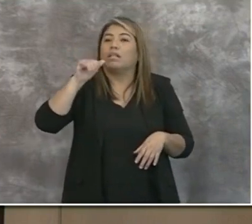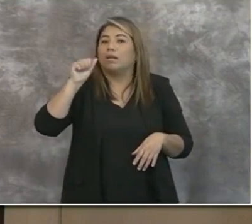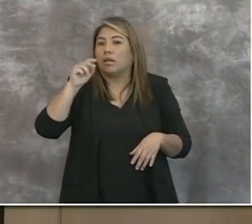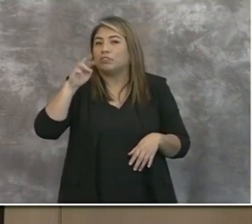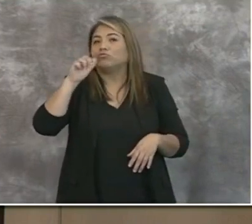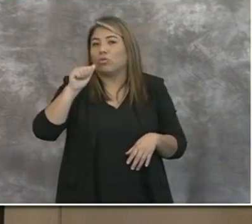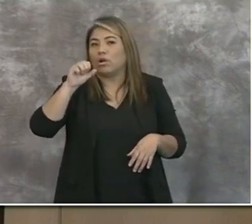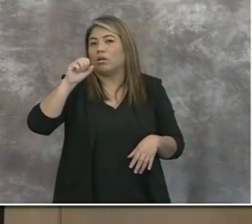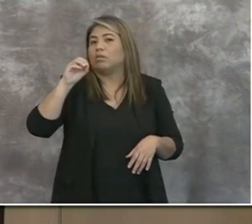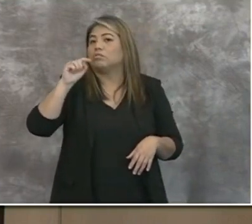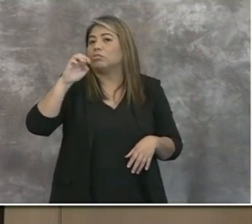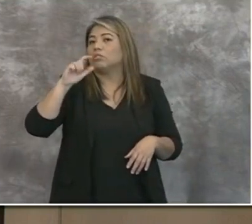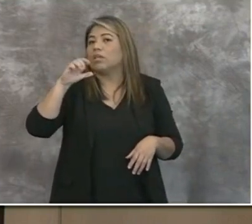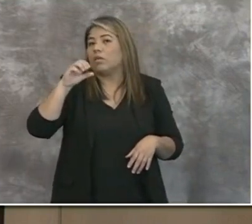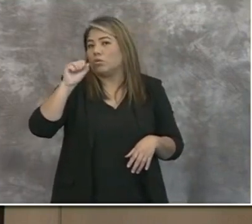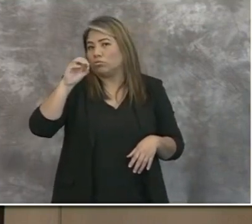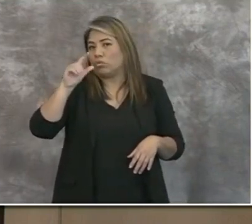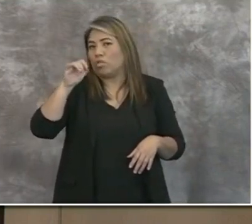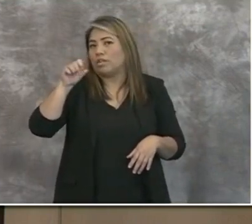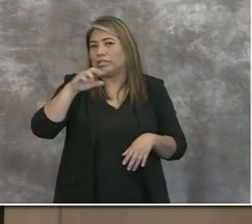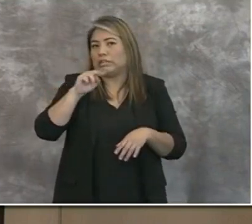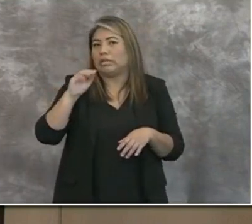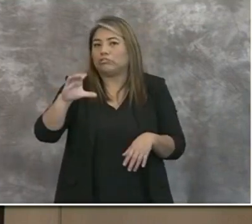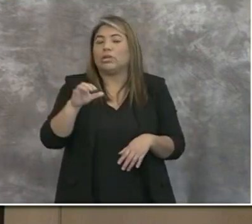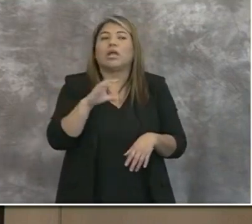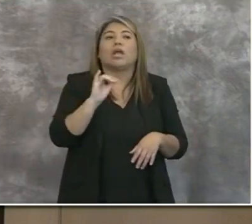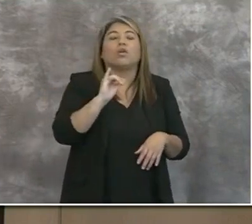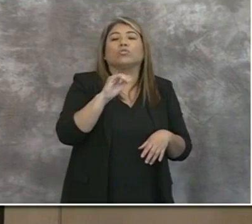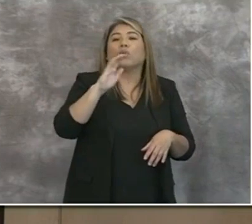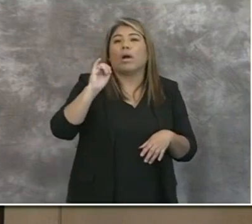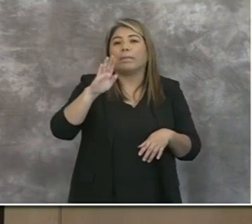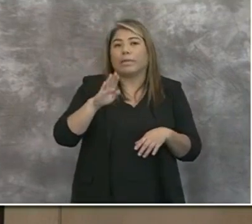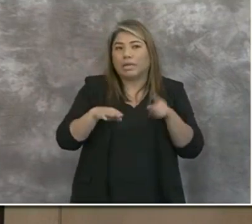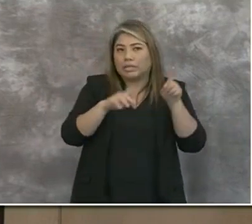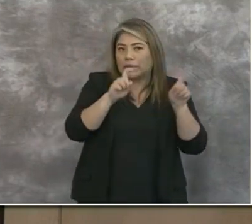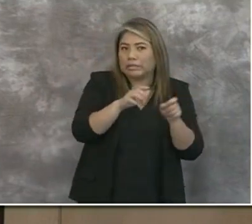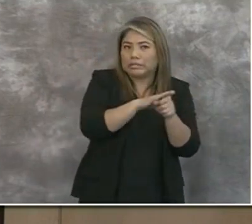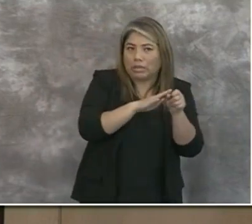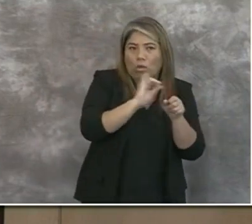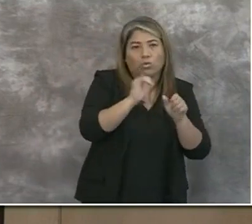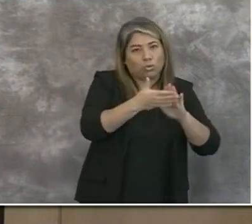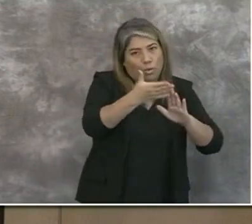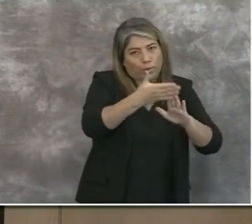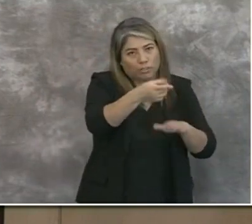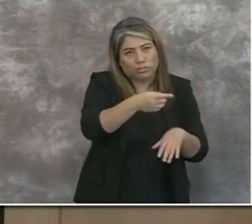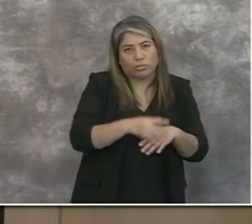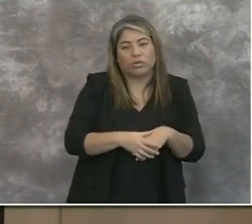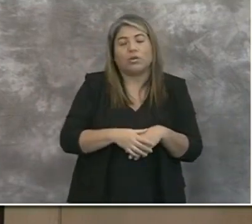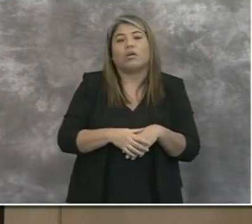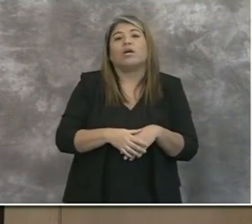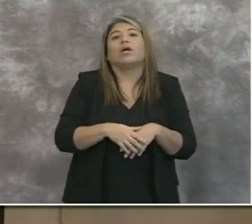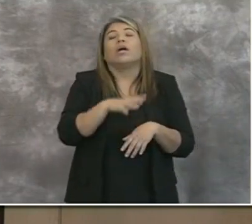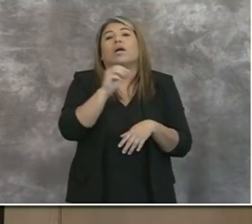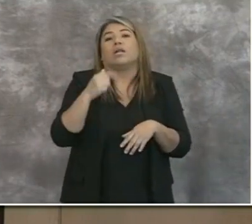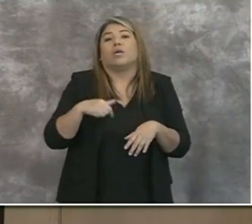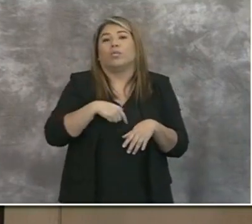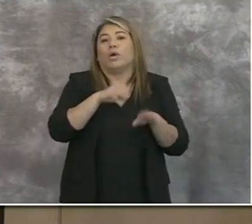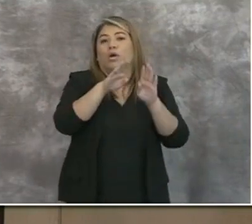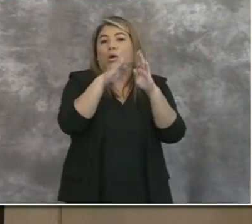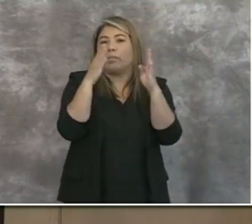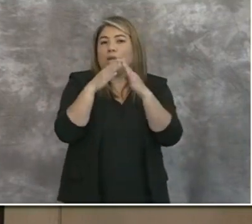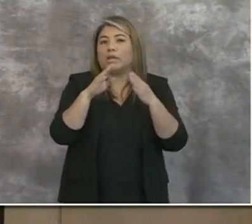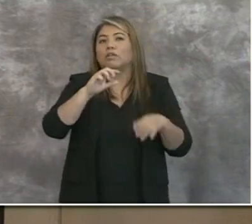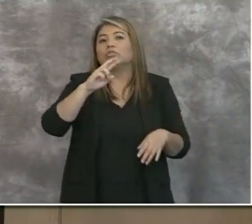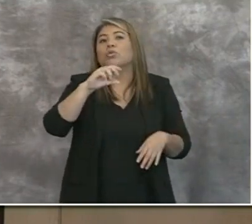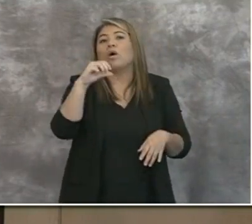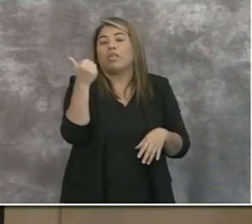City. And testing sites in Imperial Beach and San Ysidro are also operational. And we are opening two